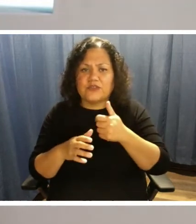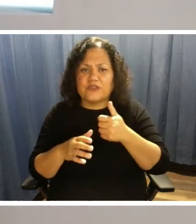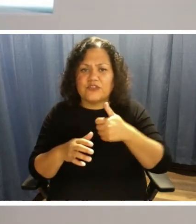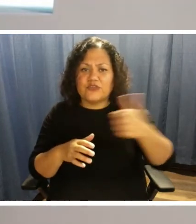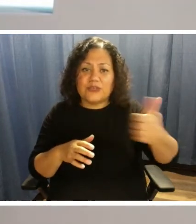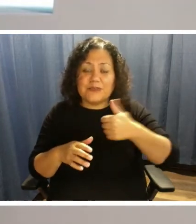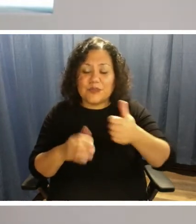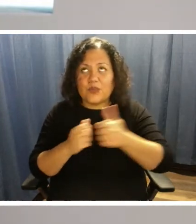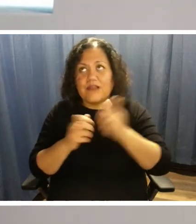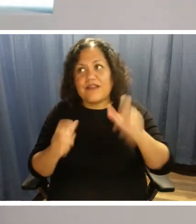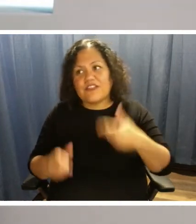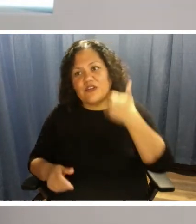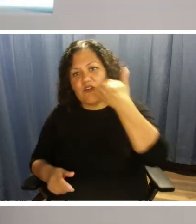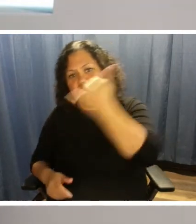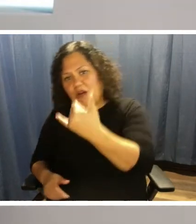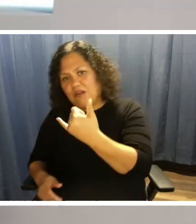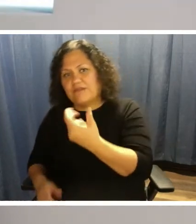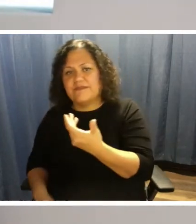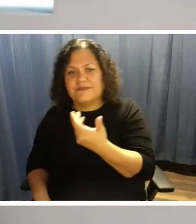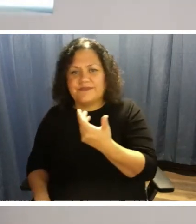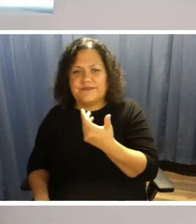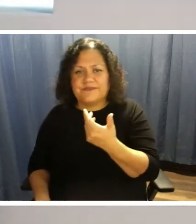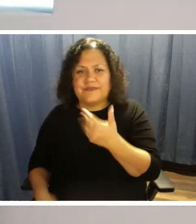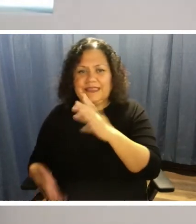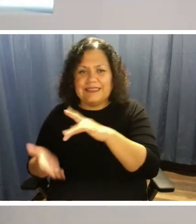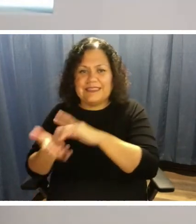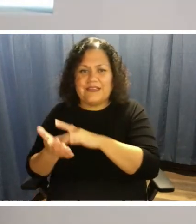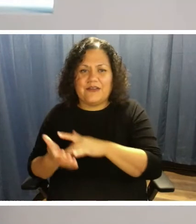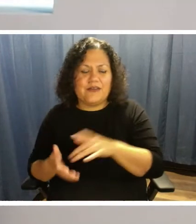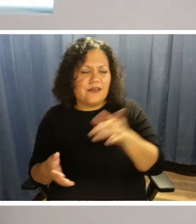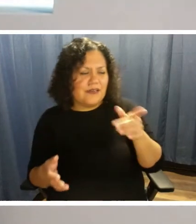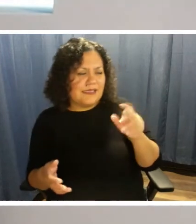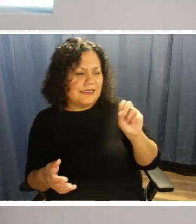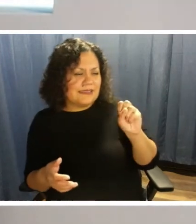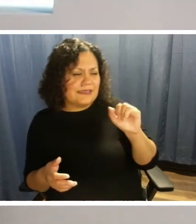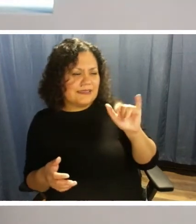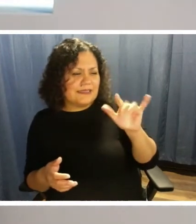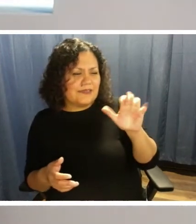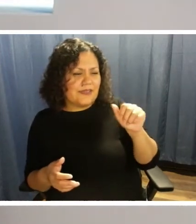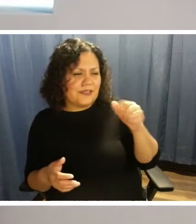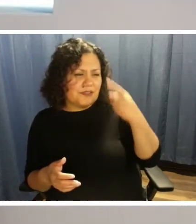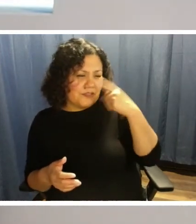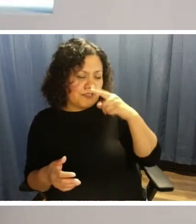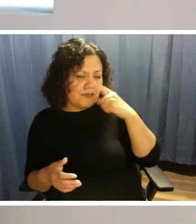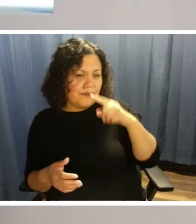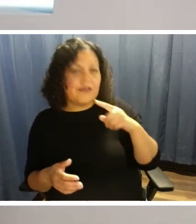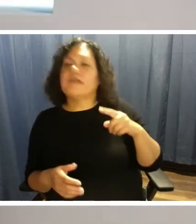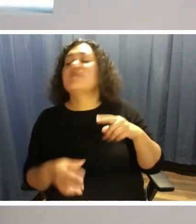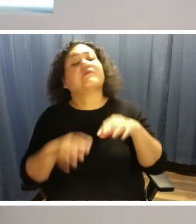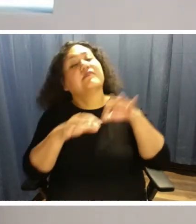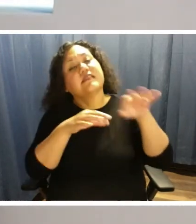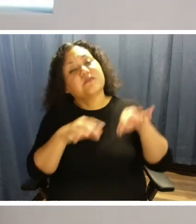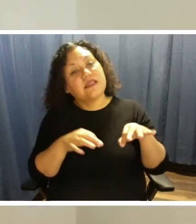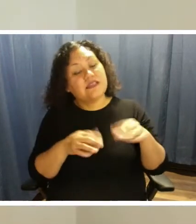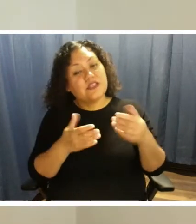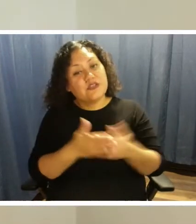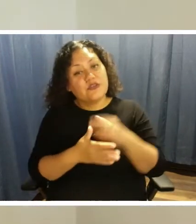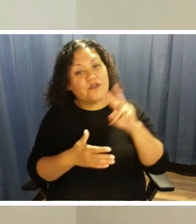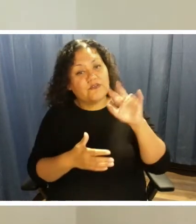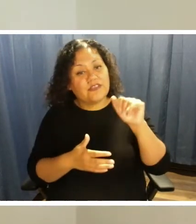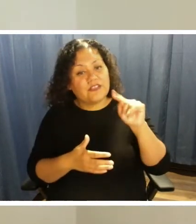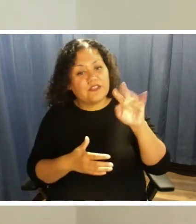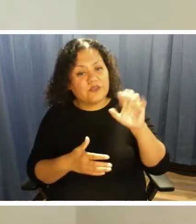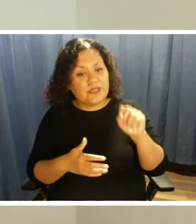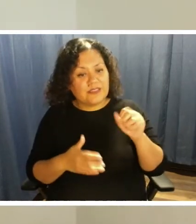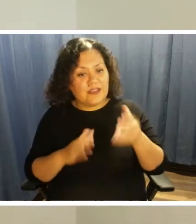And I'd like, Sylvia, maybe you could spend just a couple of minutes talking about the new VIA Trans Operations Center